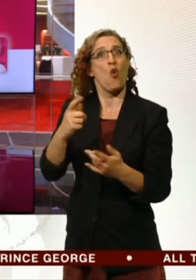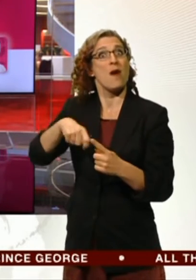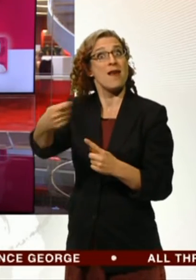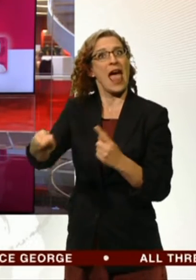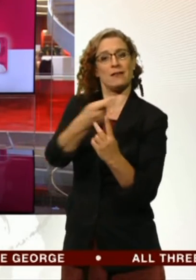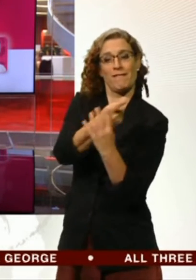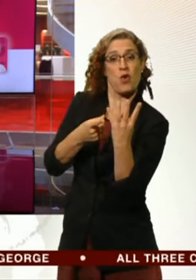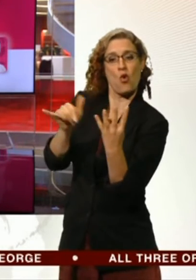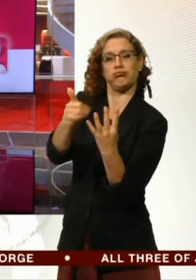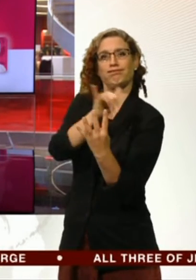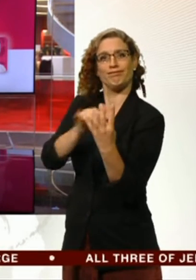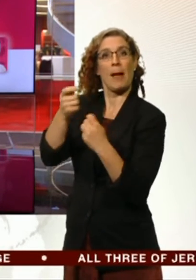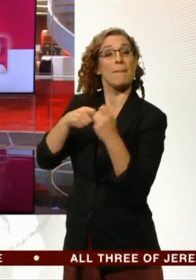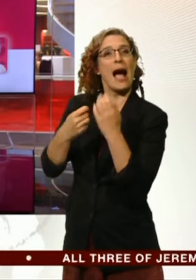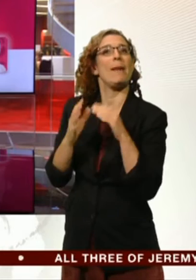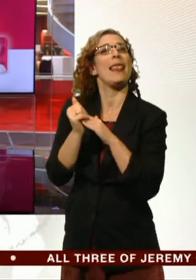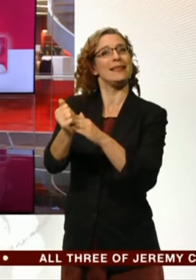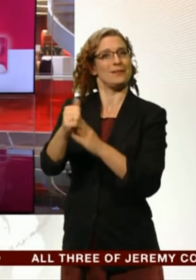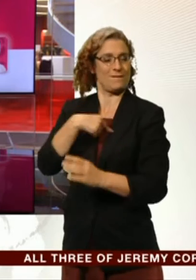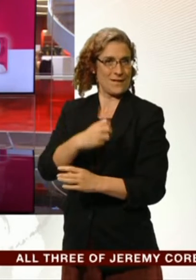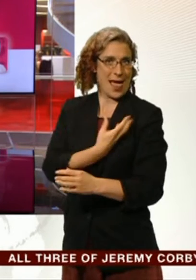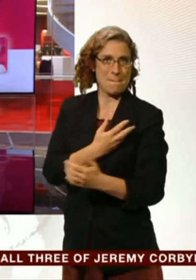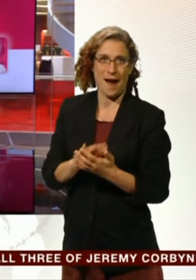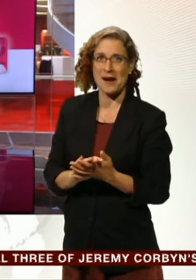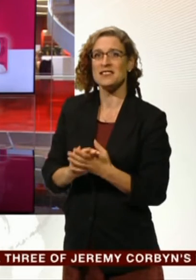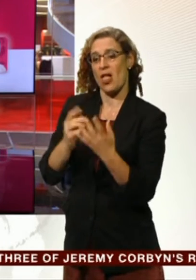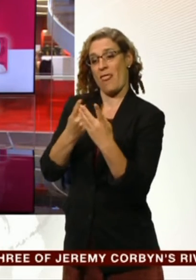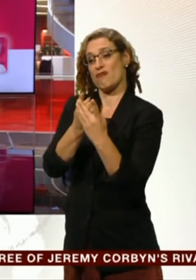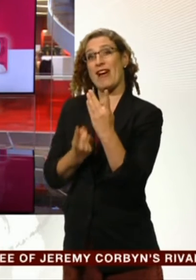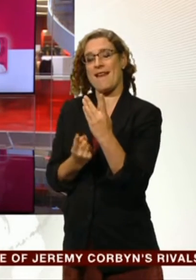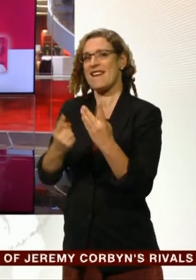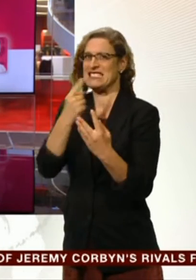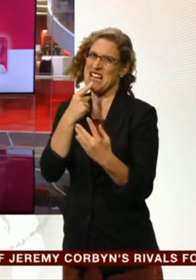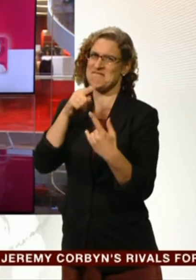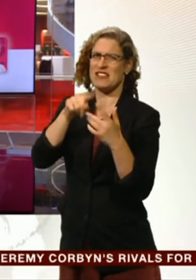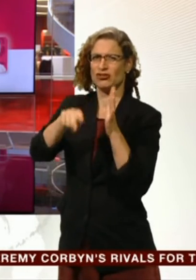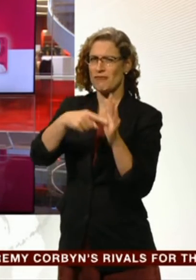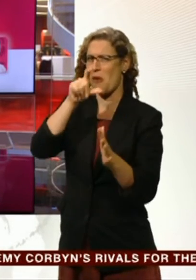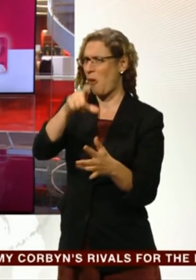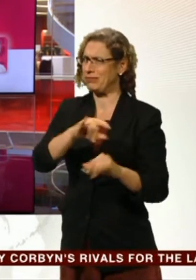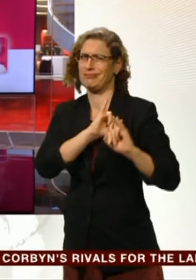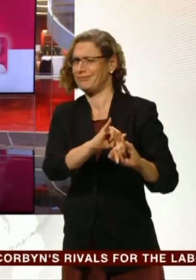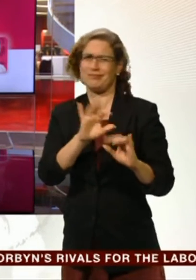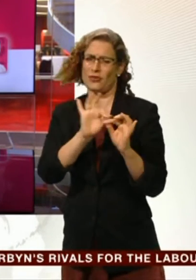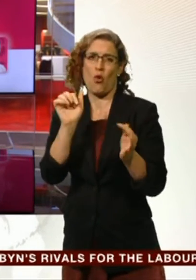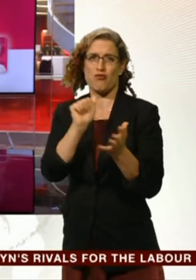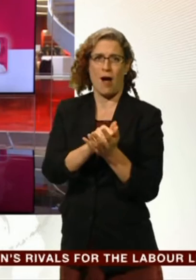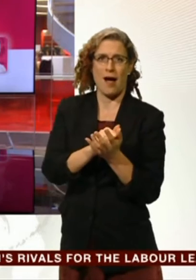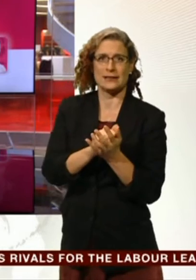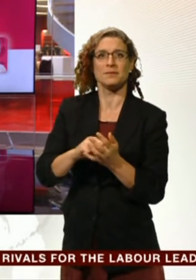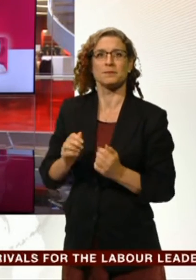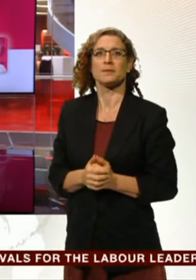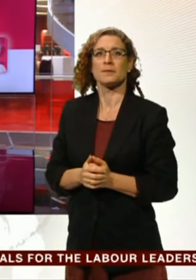Corbyn's plans lack credibility. And two of the other candidates suggested voters in the contest use their votes to exclude Mr Corbyn.